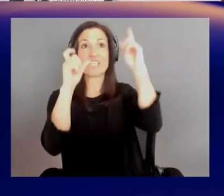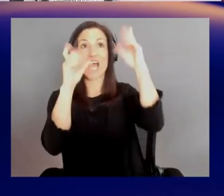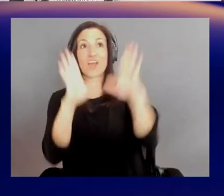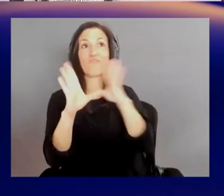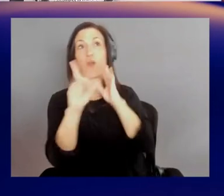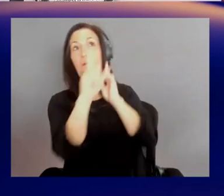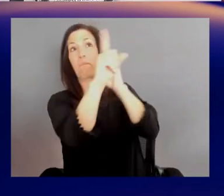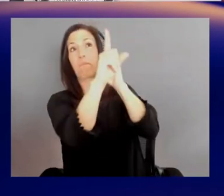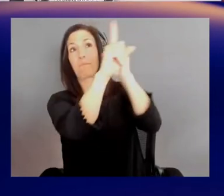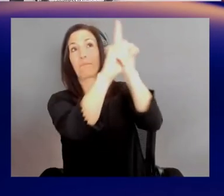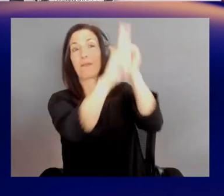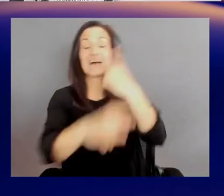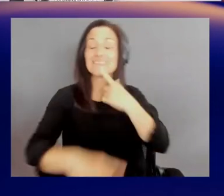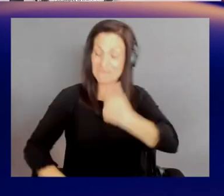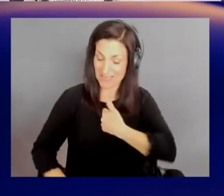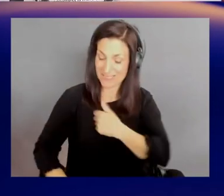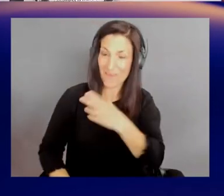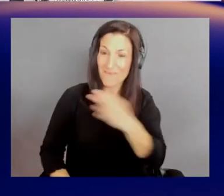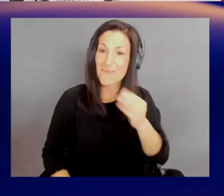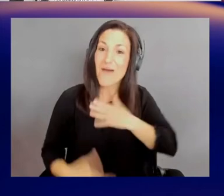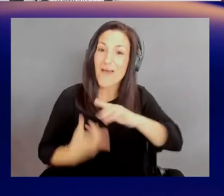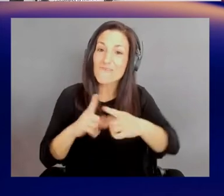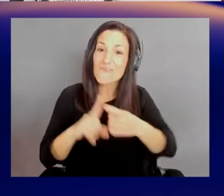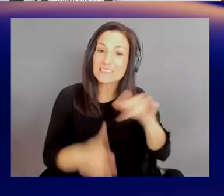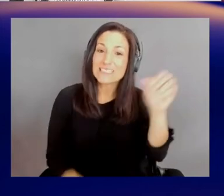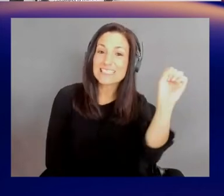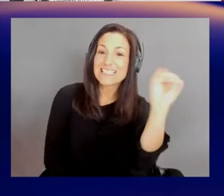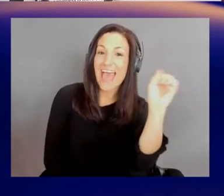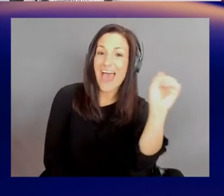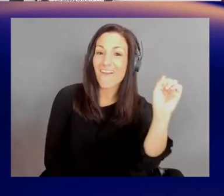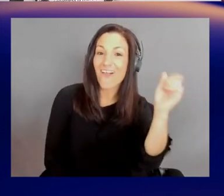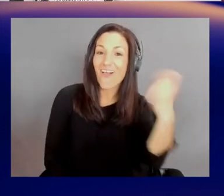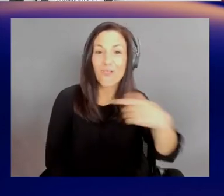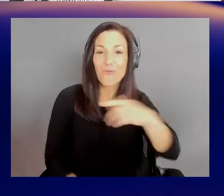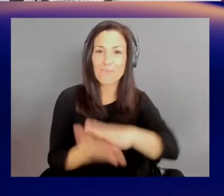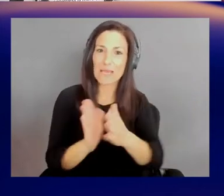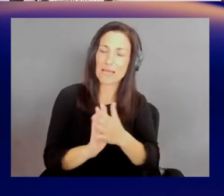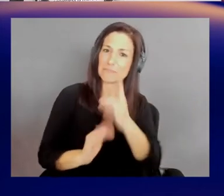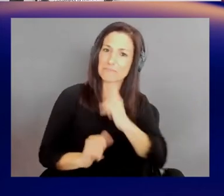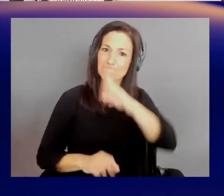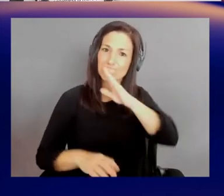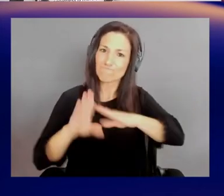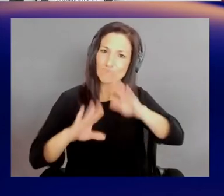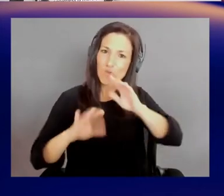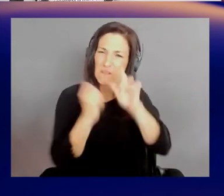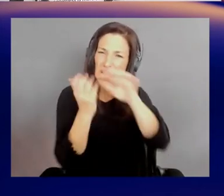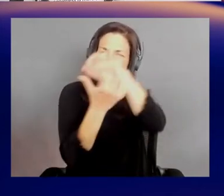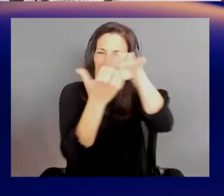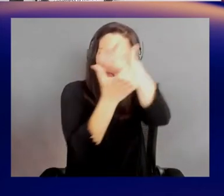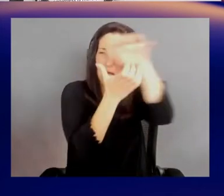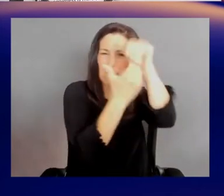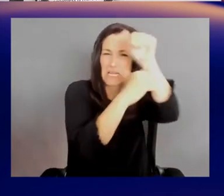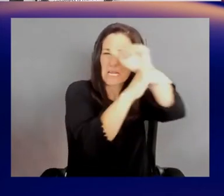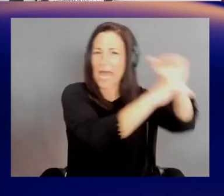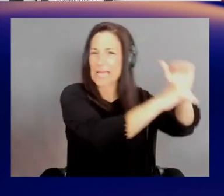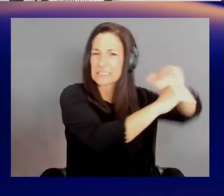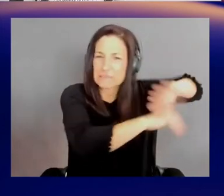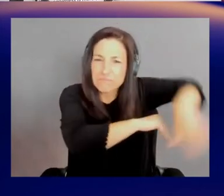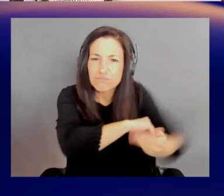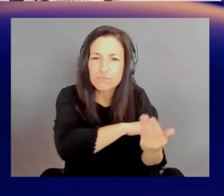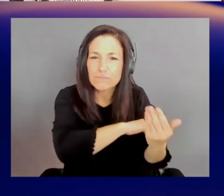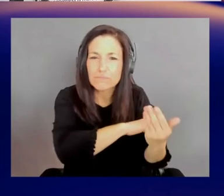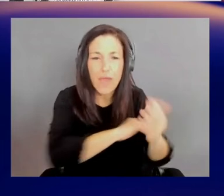friends in Seattle, you know, we're growing frustrated with the cloudy nights. Okay. How would I go about finding, like,